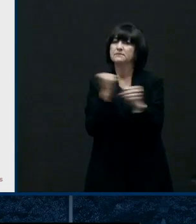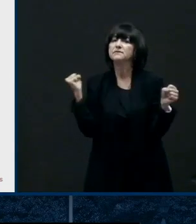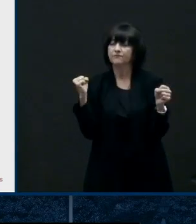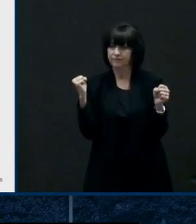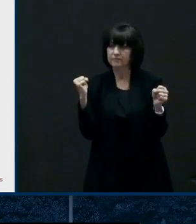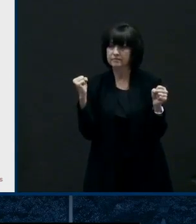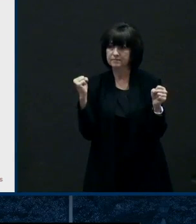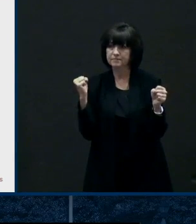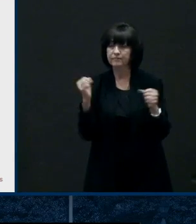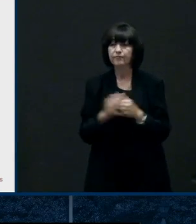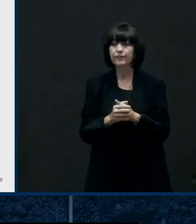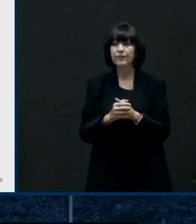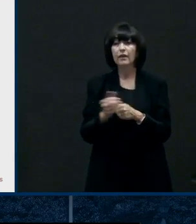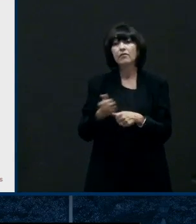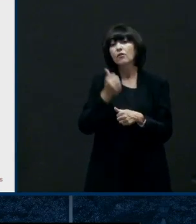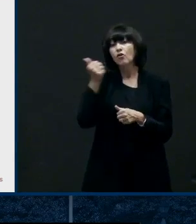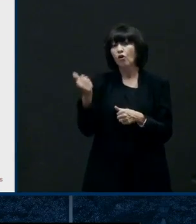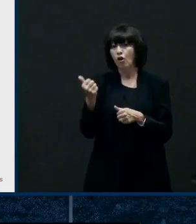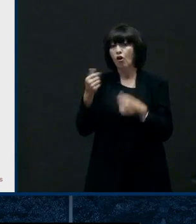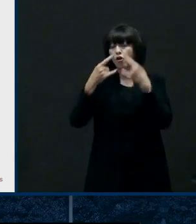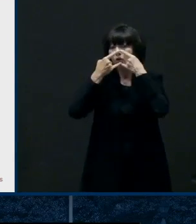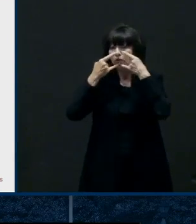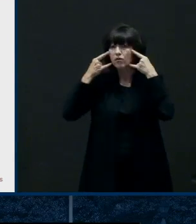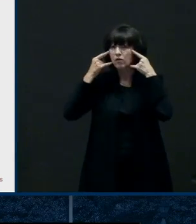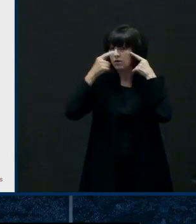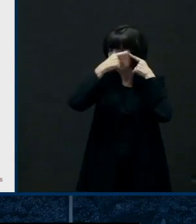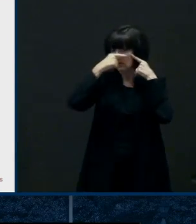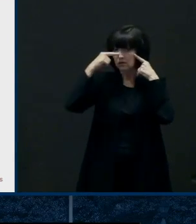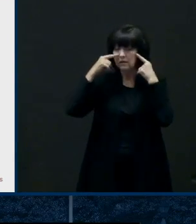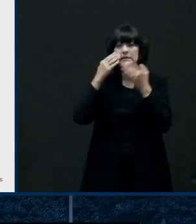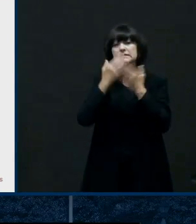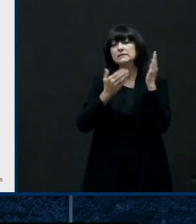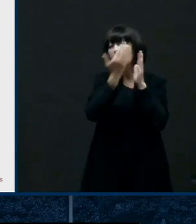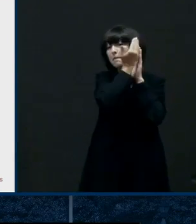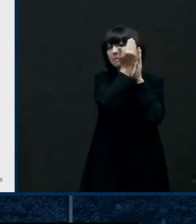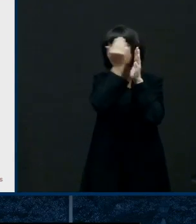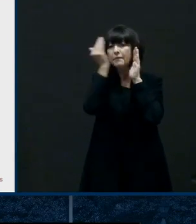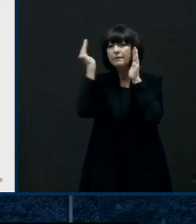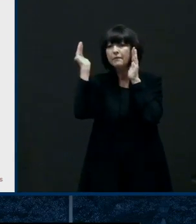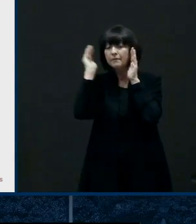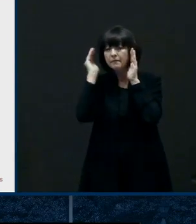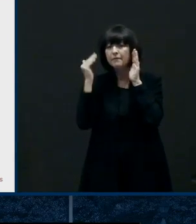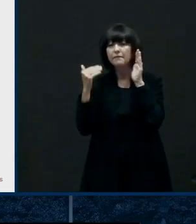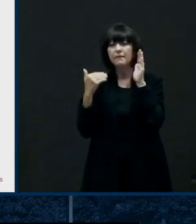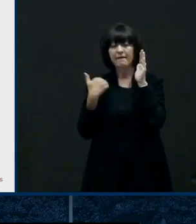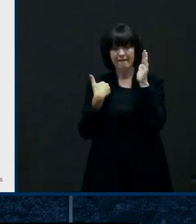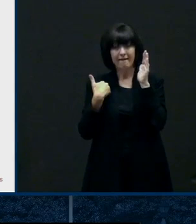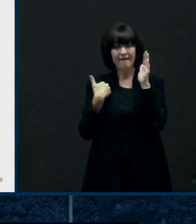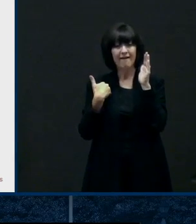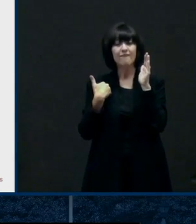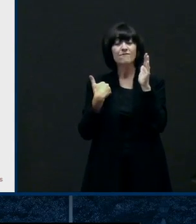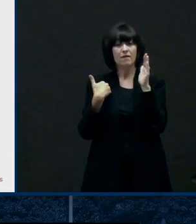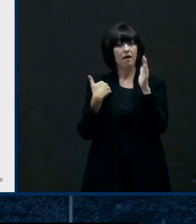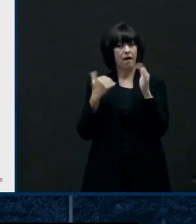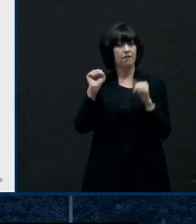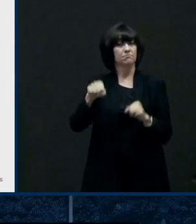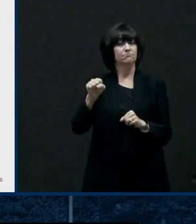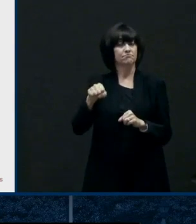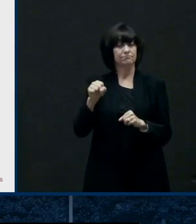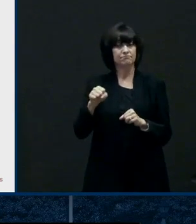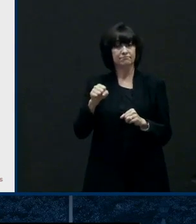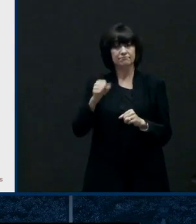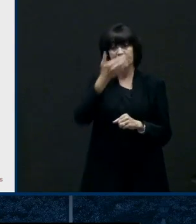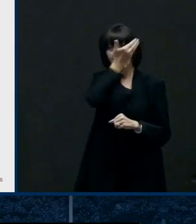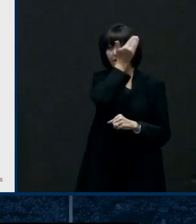they also cover the eyes which is good but alone they are not adequate because they do not cover they do not do have a seal around the